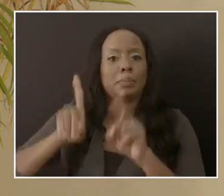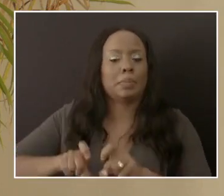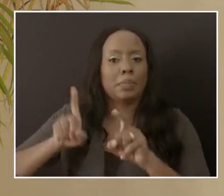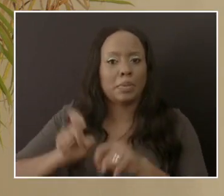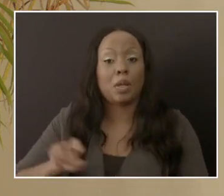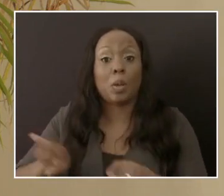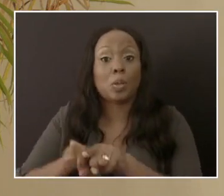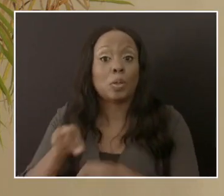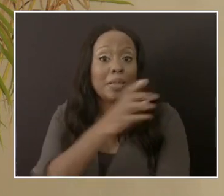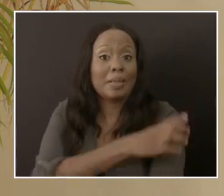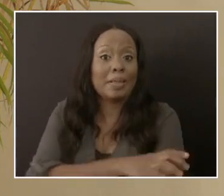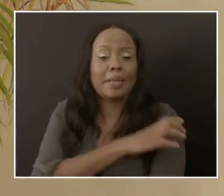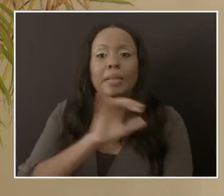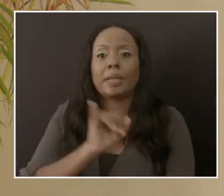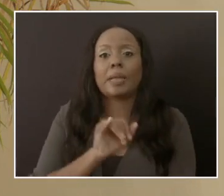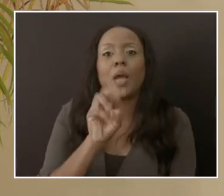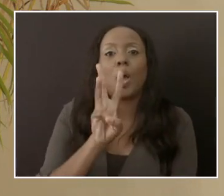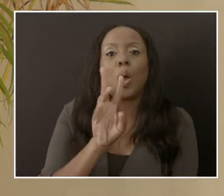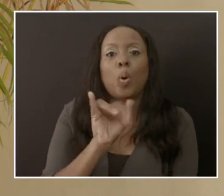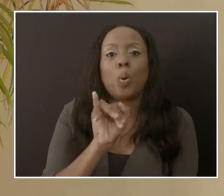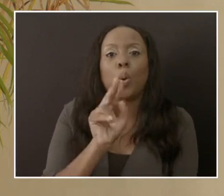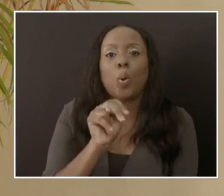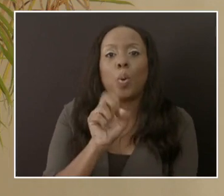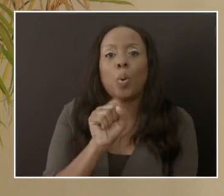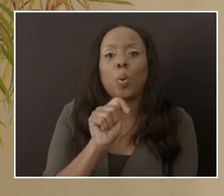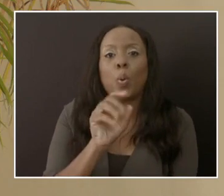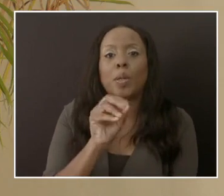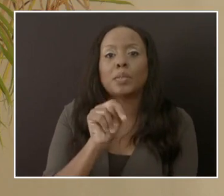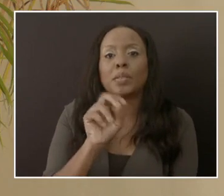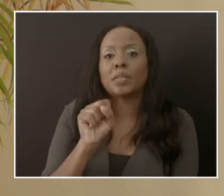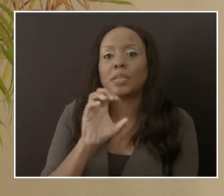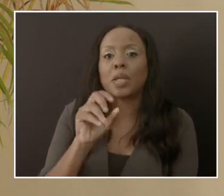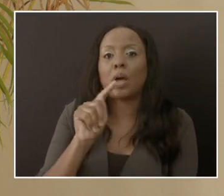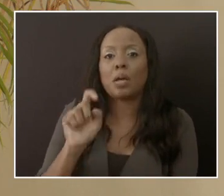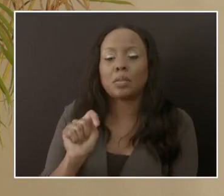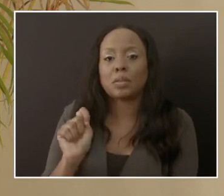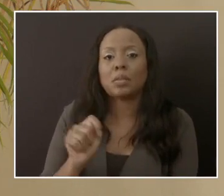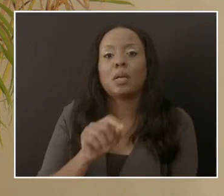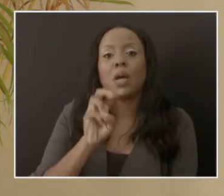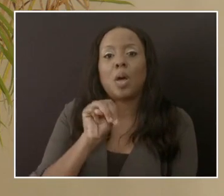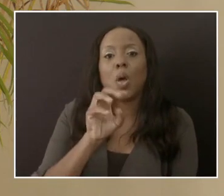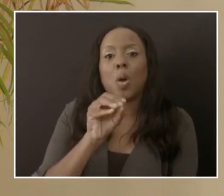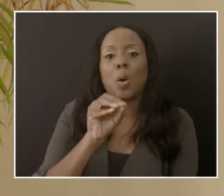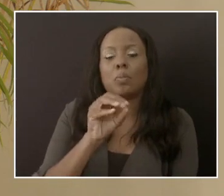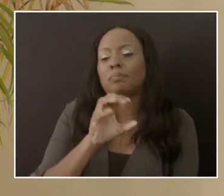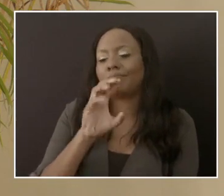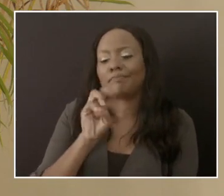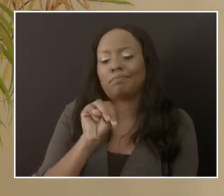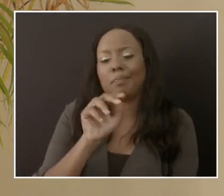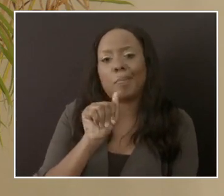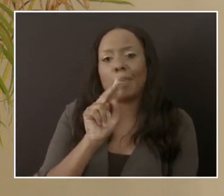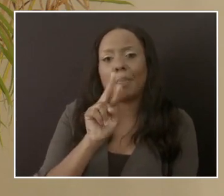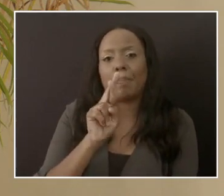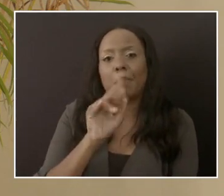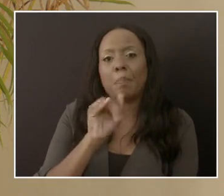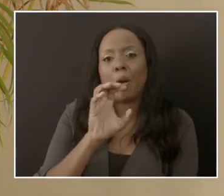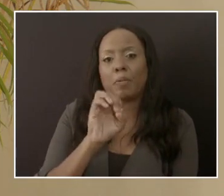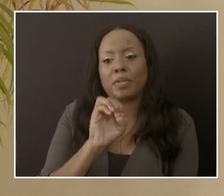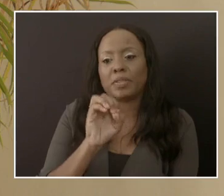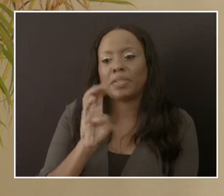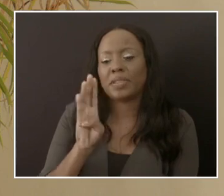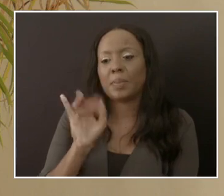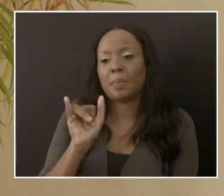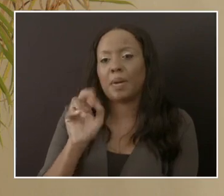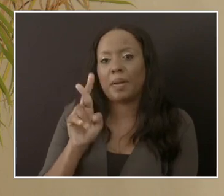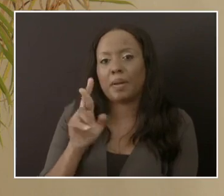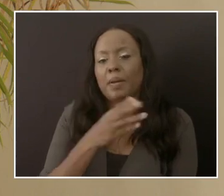doing testing, such as Vincent Scott Polyclinic, Branford Tate Polyclinic, Morris Boyer, and the other polyclinics are all involved in that process of sample